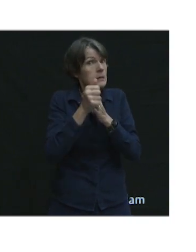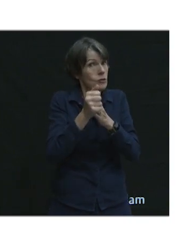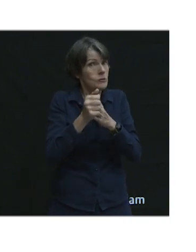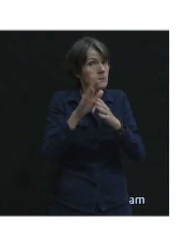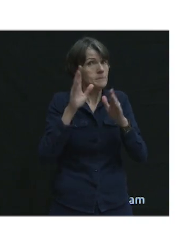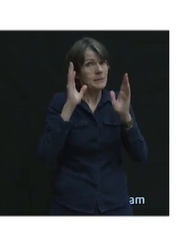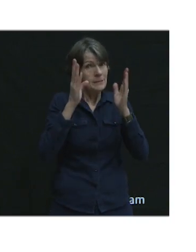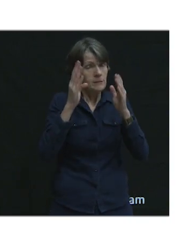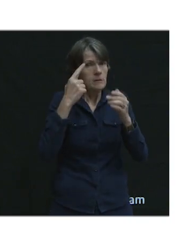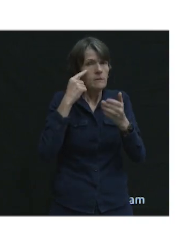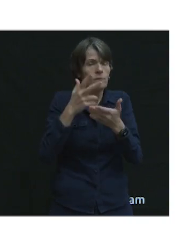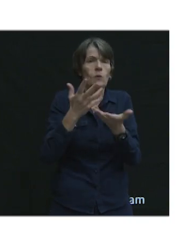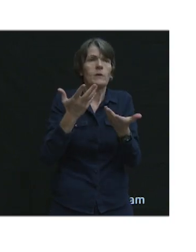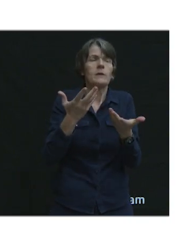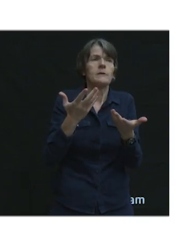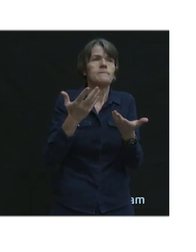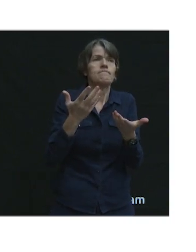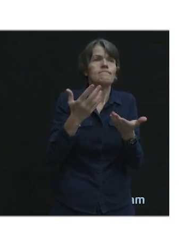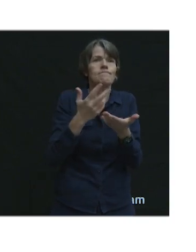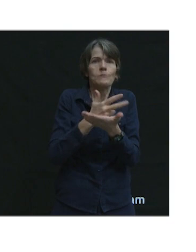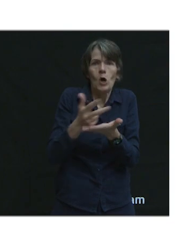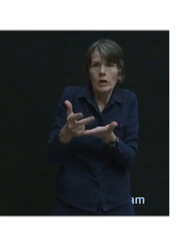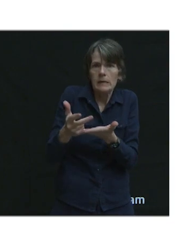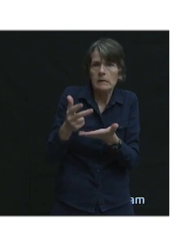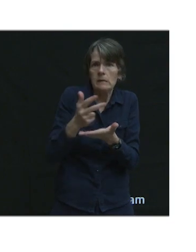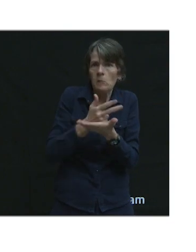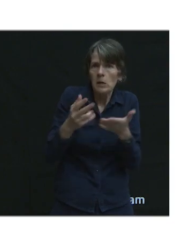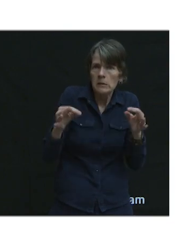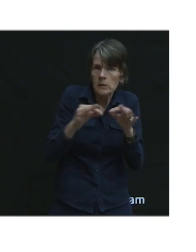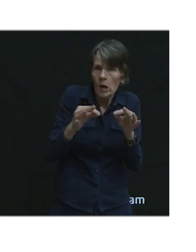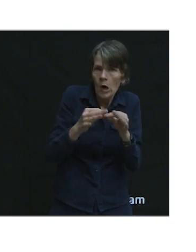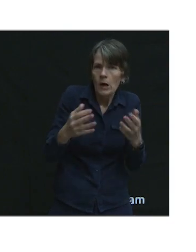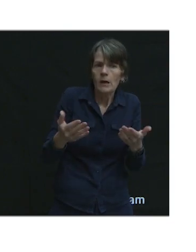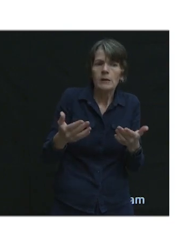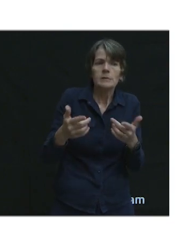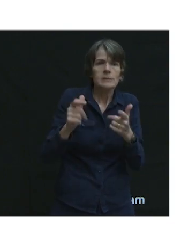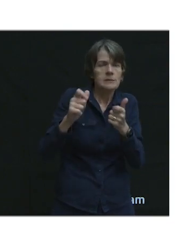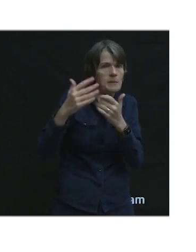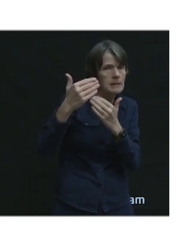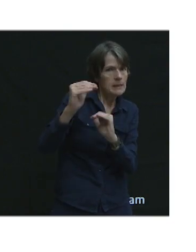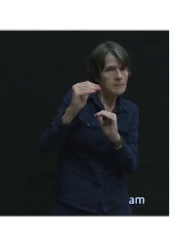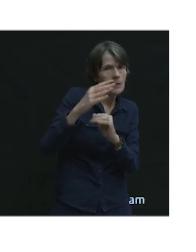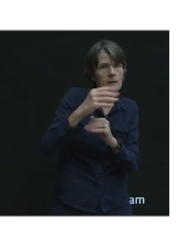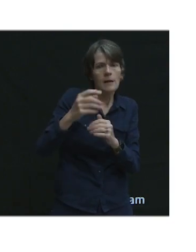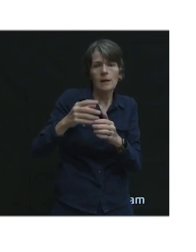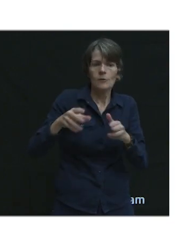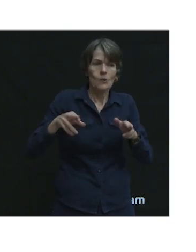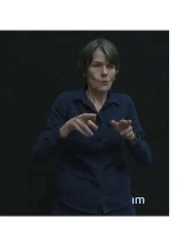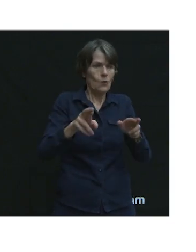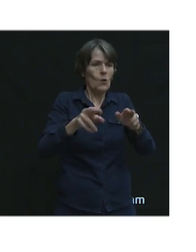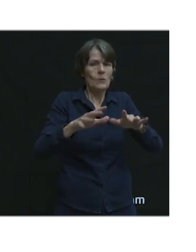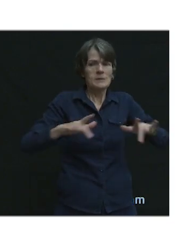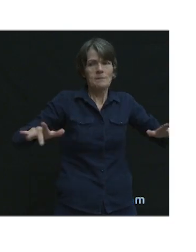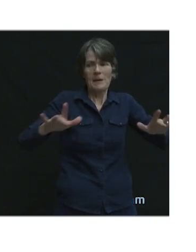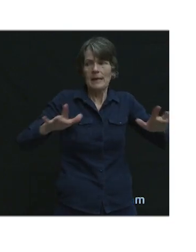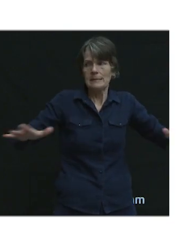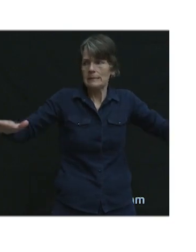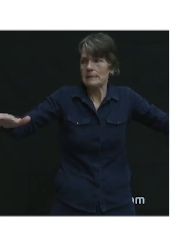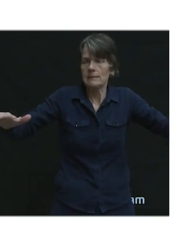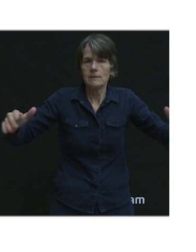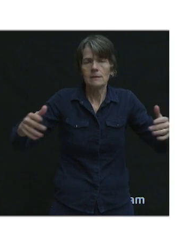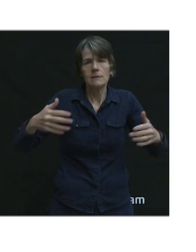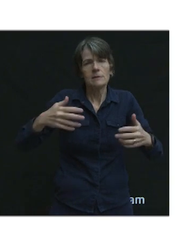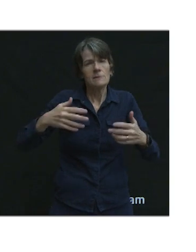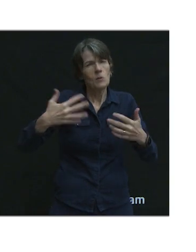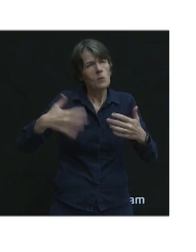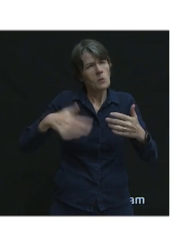parking, parking costs and charges, to speed limits and to road space priorities. Those are tricky political environments and